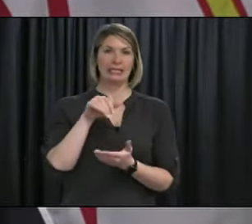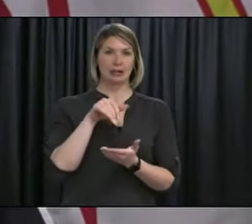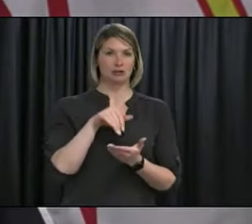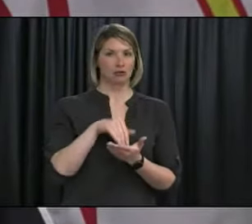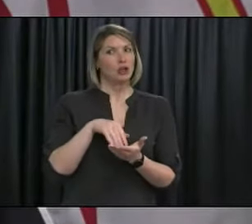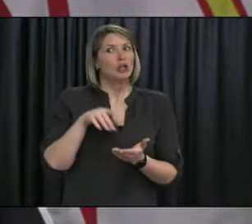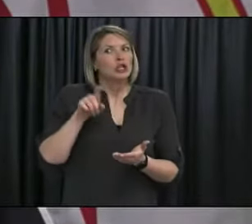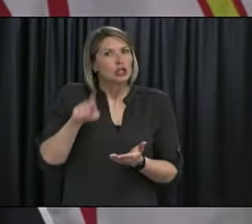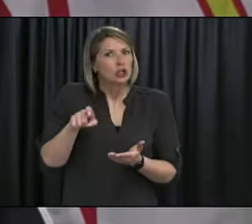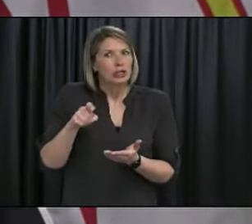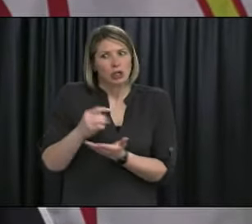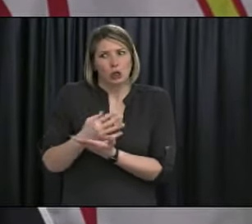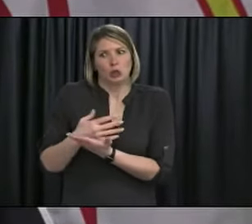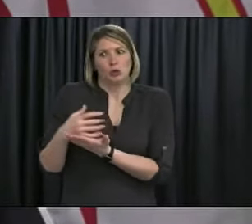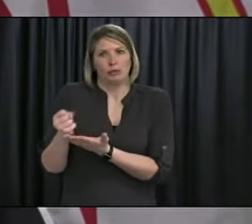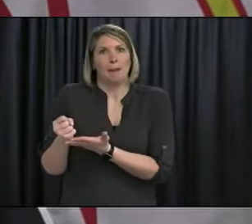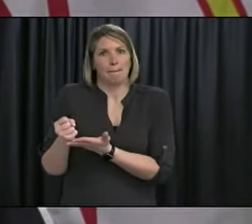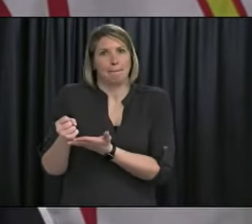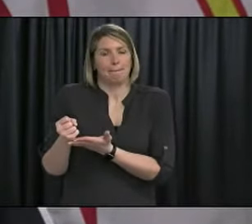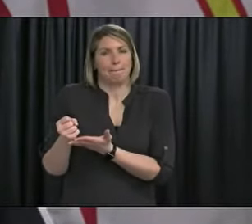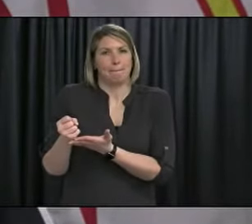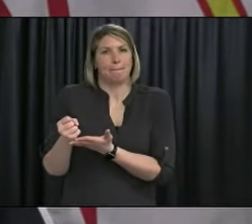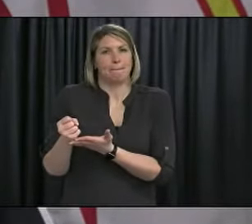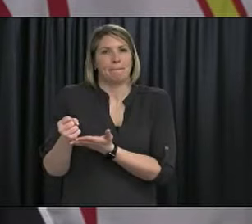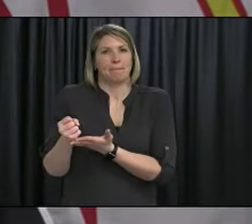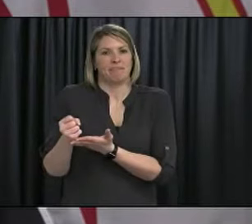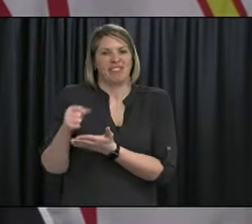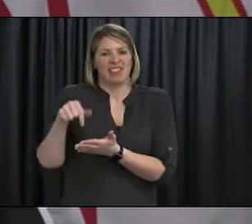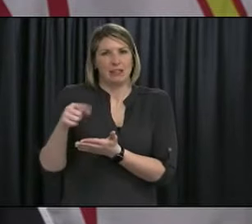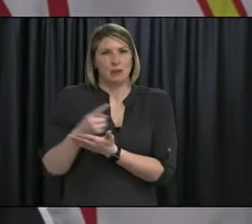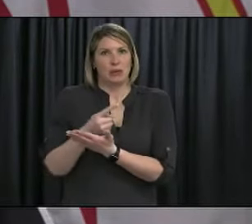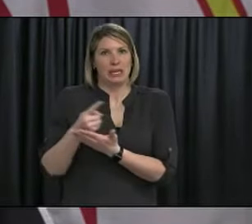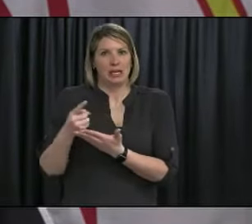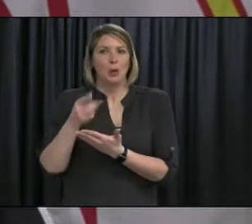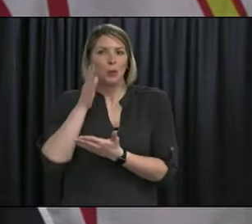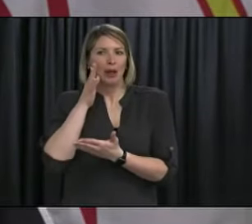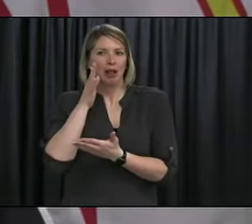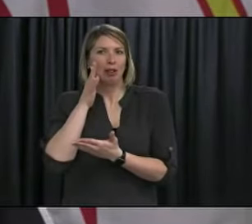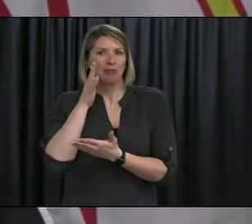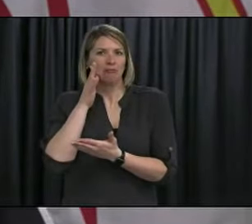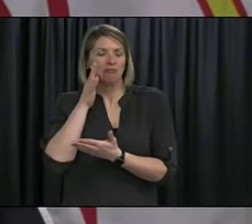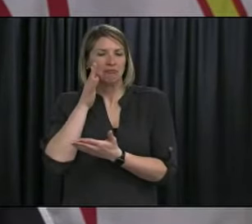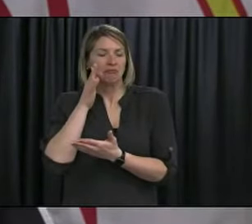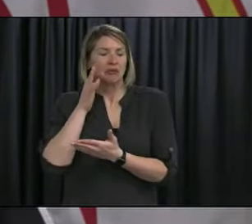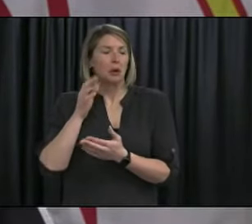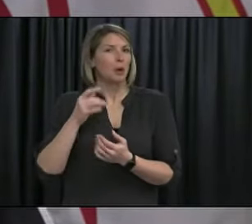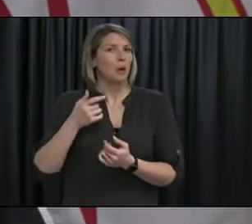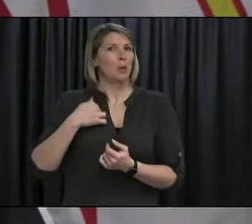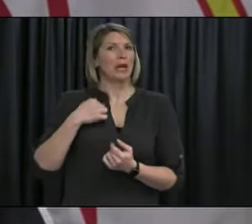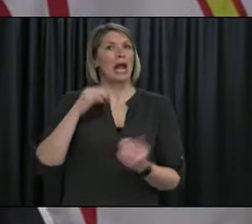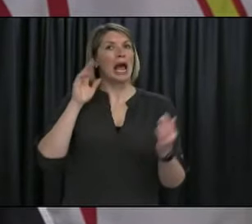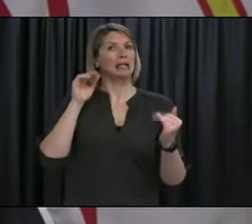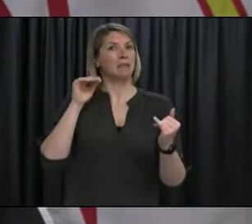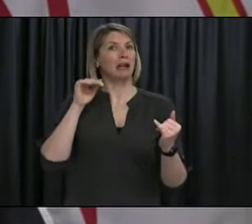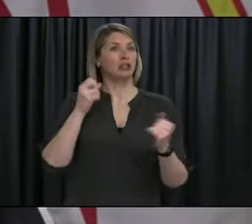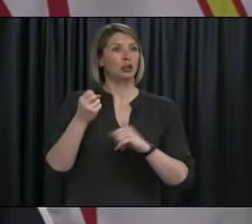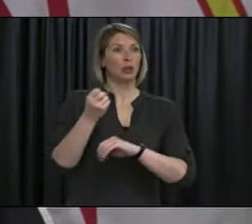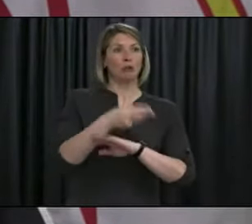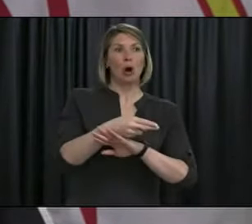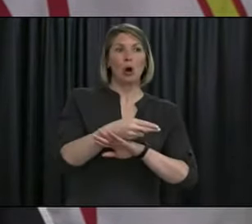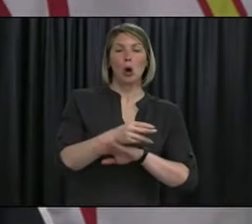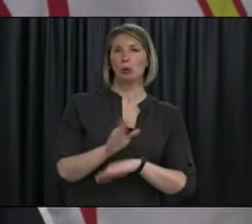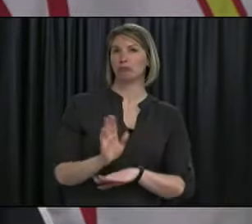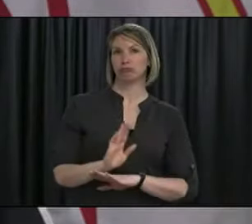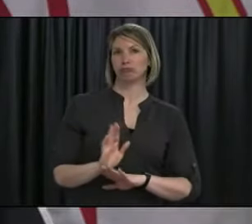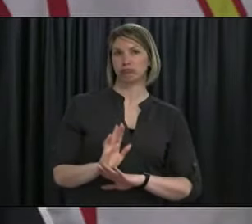that, uh, vaccine that was due to expire at the end of this week. So, uh, we don't anticipate a lot of wastage, uh, with